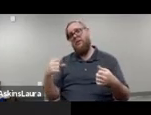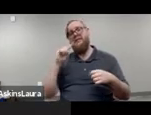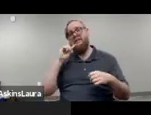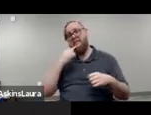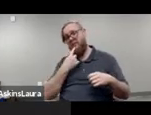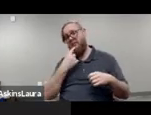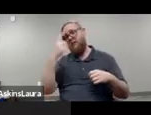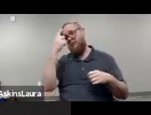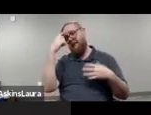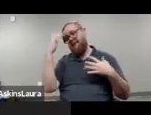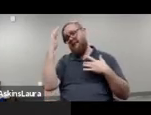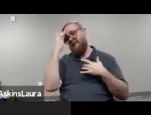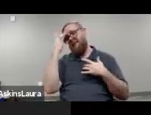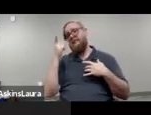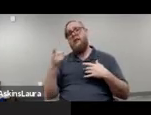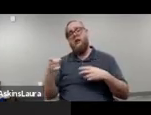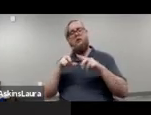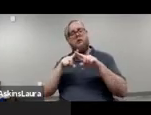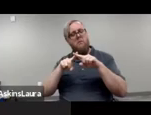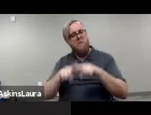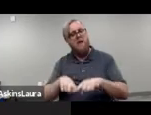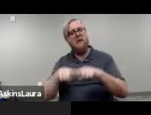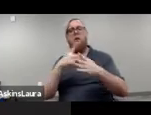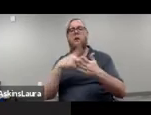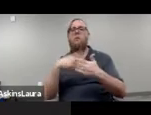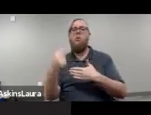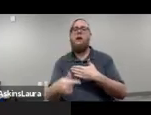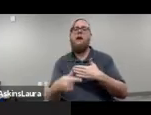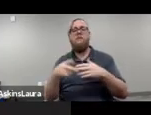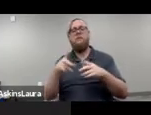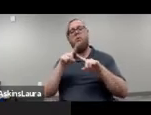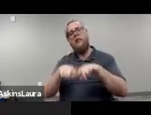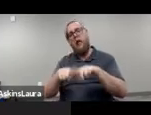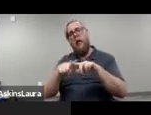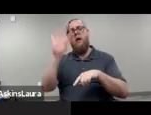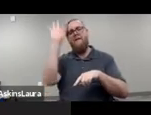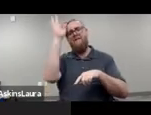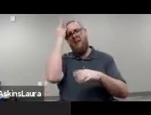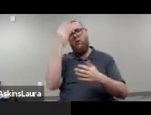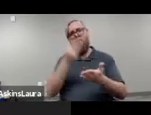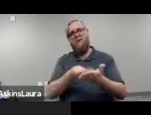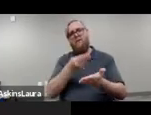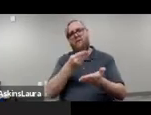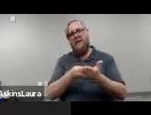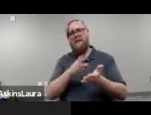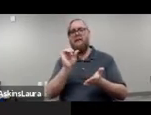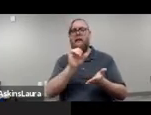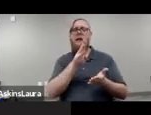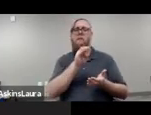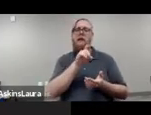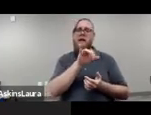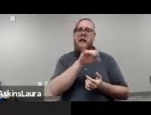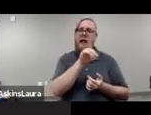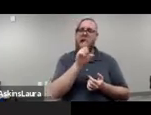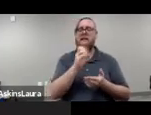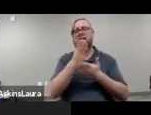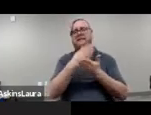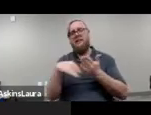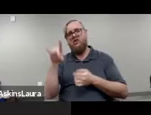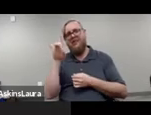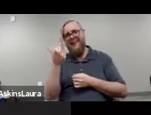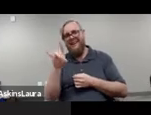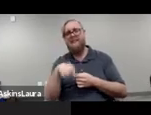severe mental illness, are highly dependent upon programs that rely on federal funding, such as Medicaid, Section 8 housing